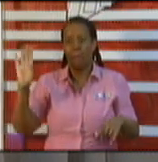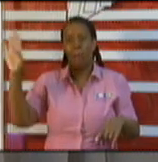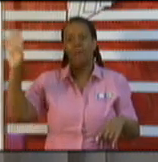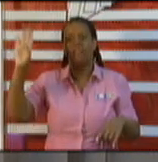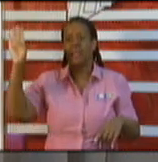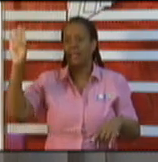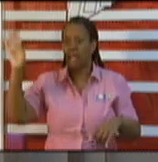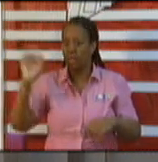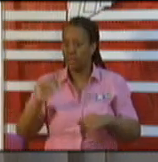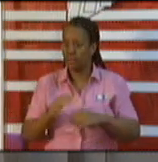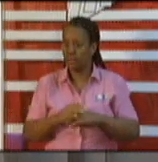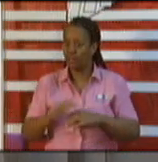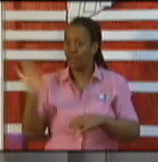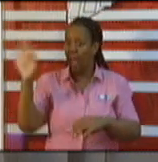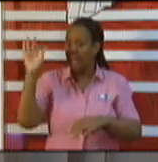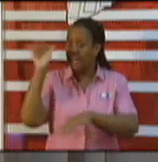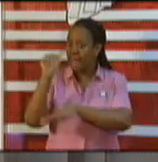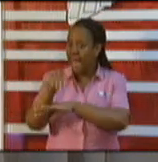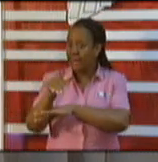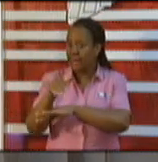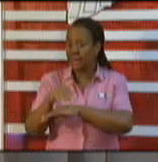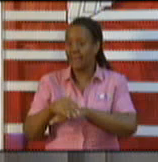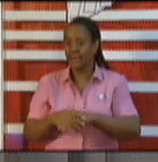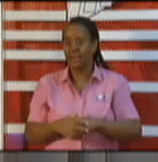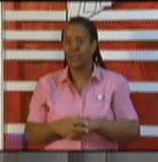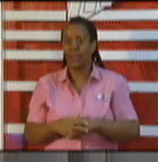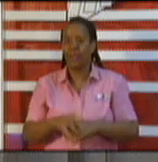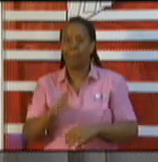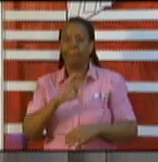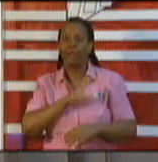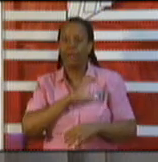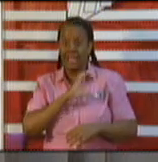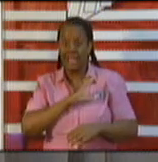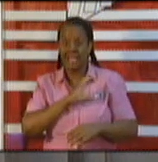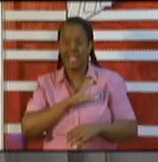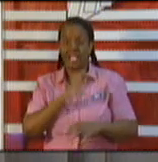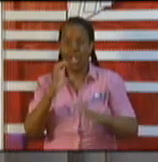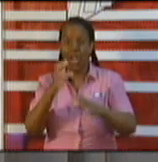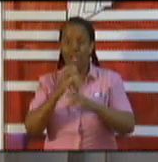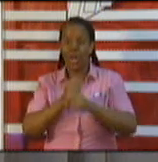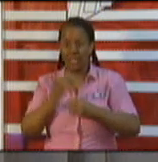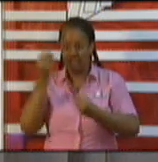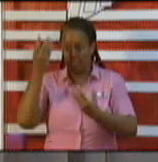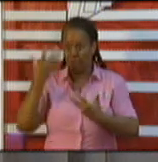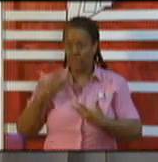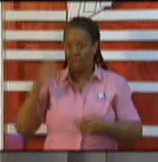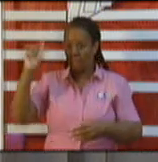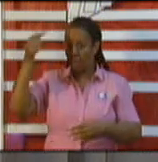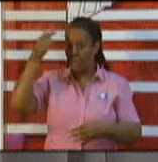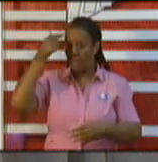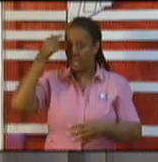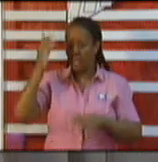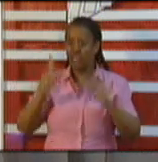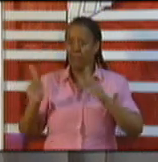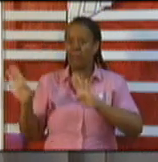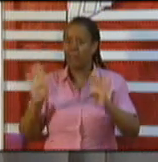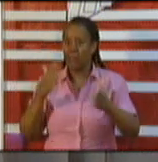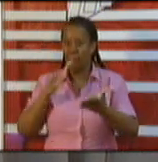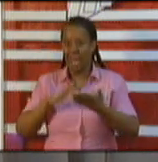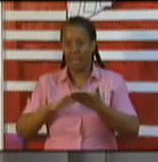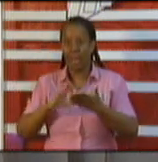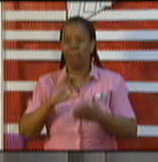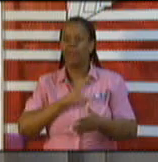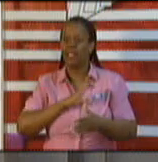The police have been instructed and asked to uphold the regulations. This is for the protection of the population. There's the public health